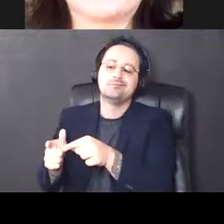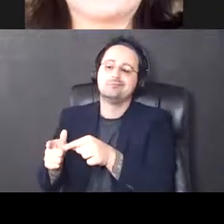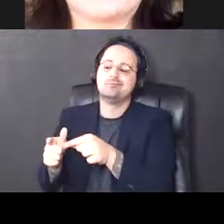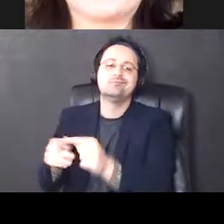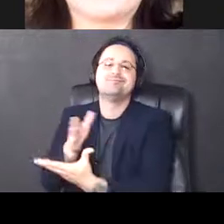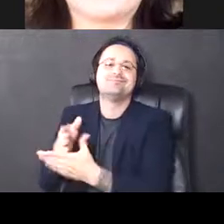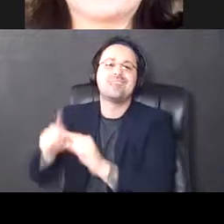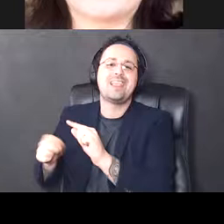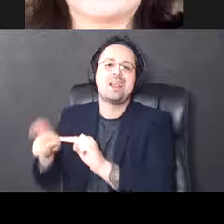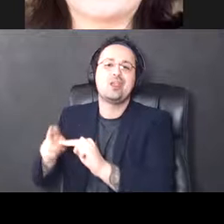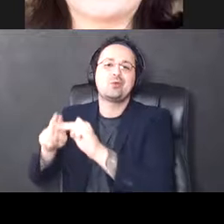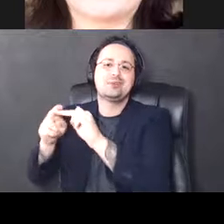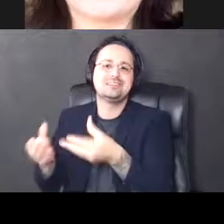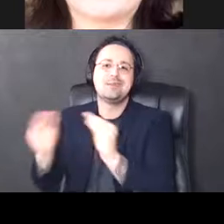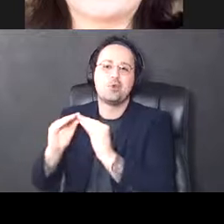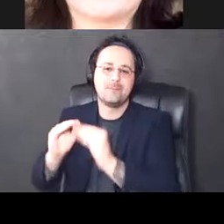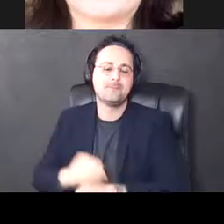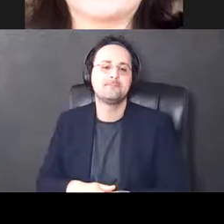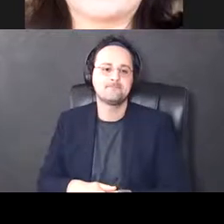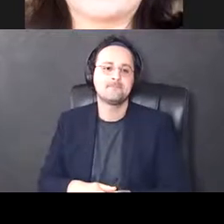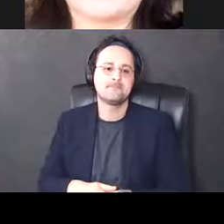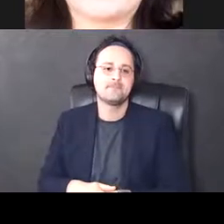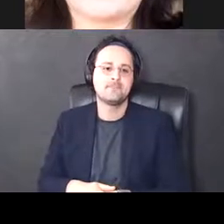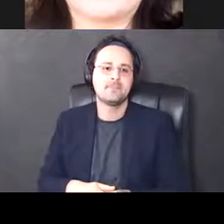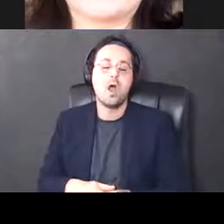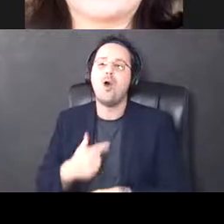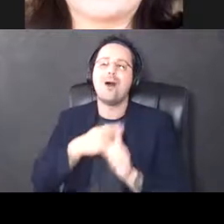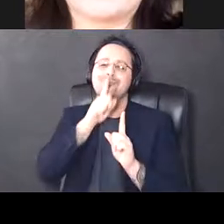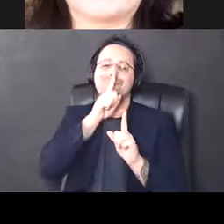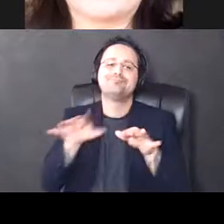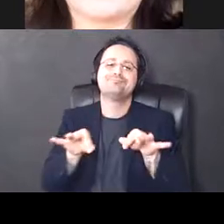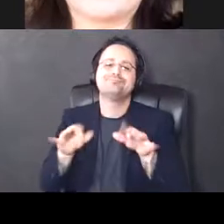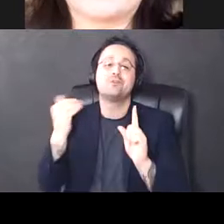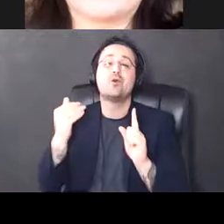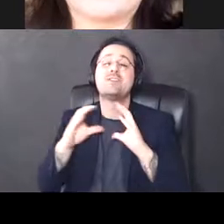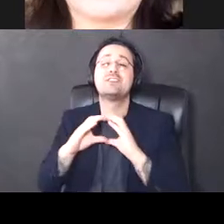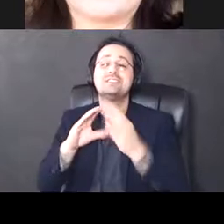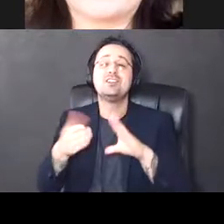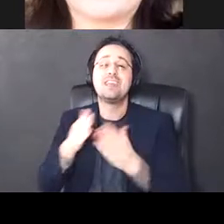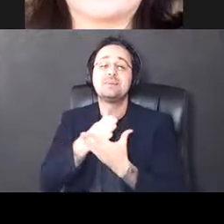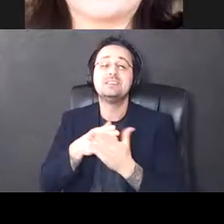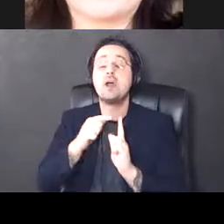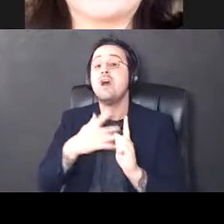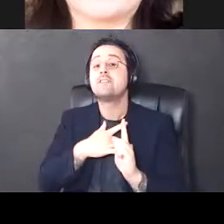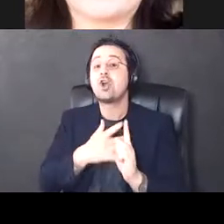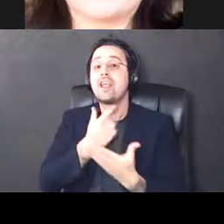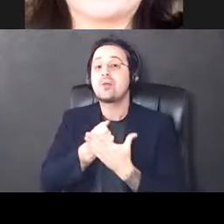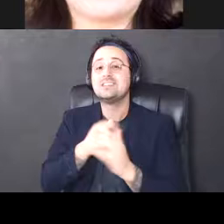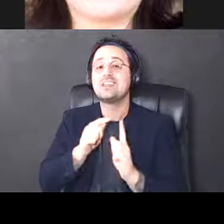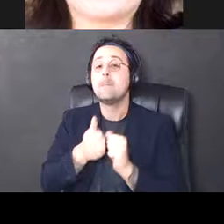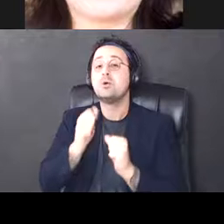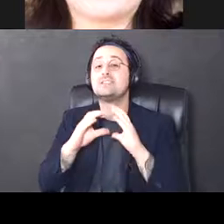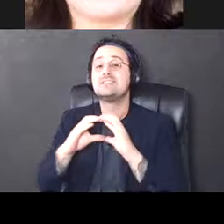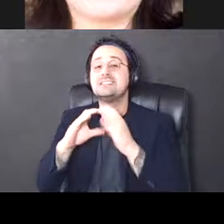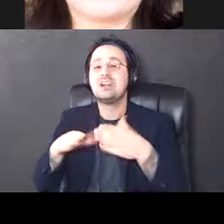amplitude. And I guess I didn't say this when I was describing the cell death piece, but in cardiac arrest, most of the cell death is